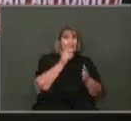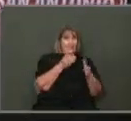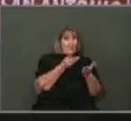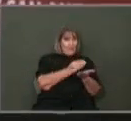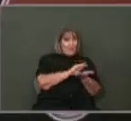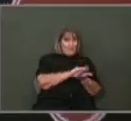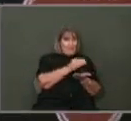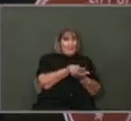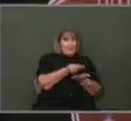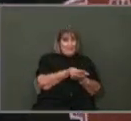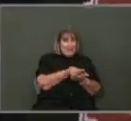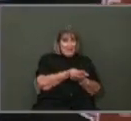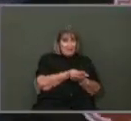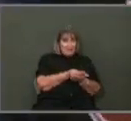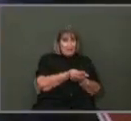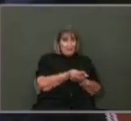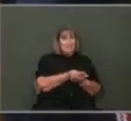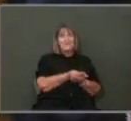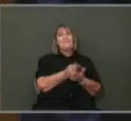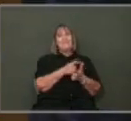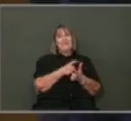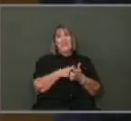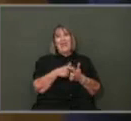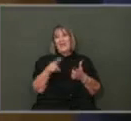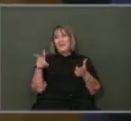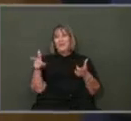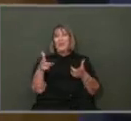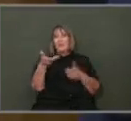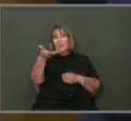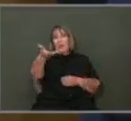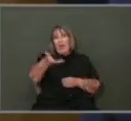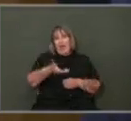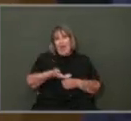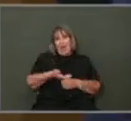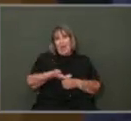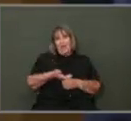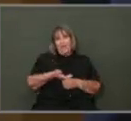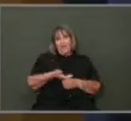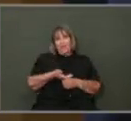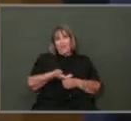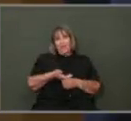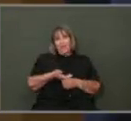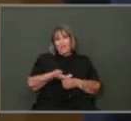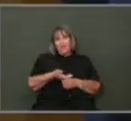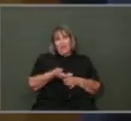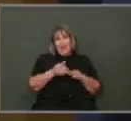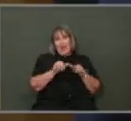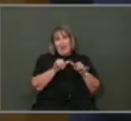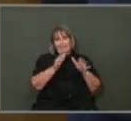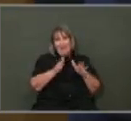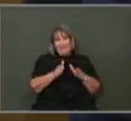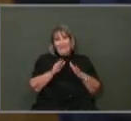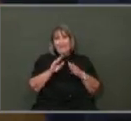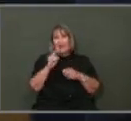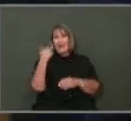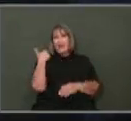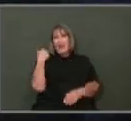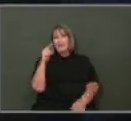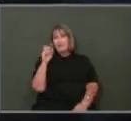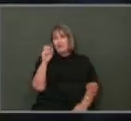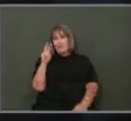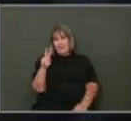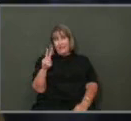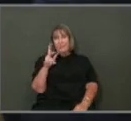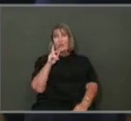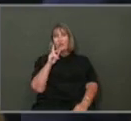after budget passed, we are going to select consulting. Council approving in November of this year, we will come